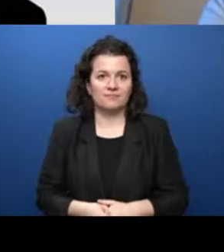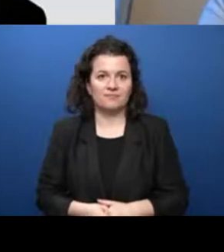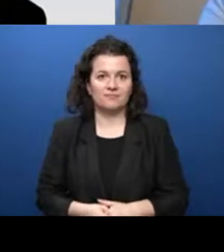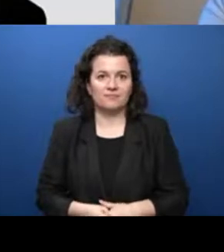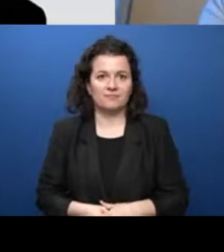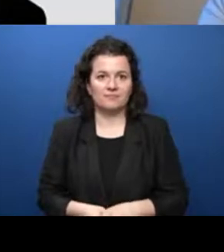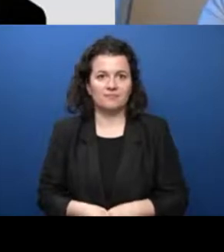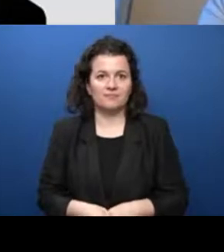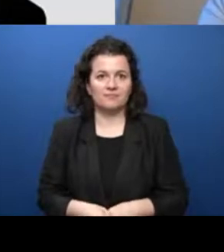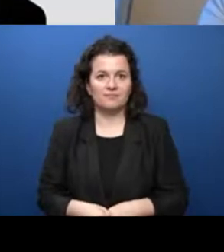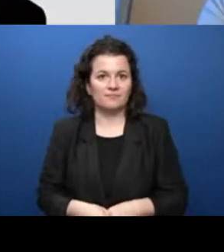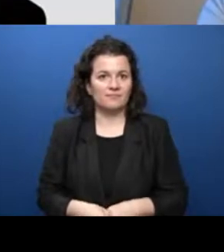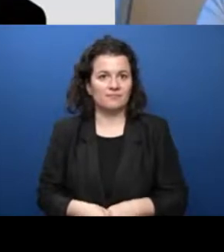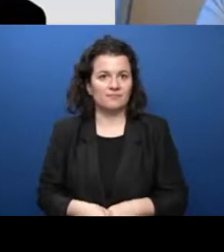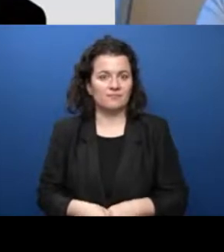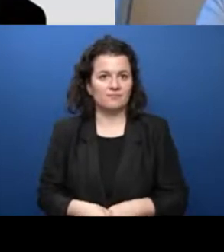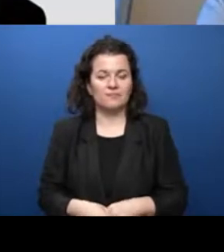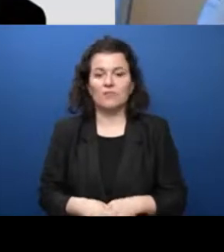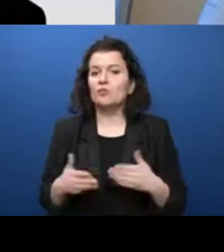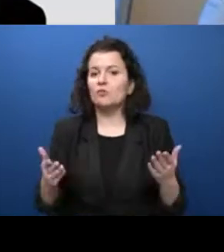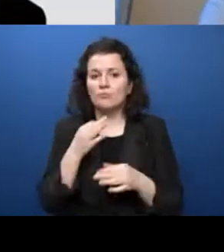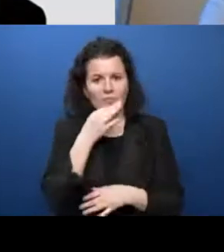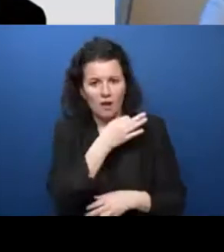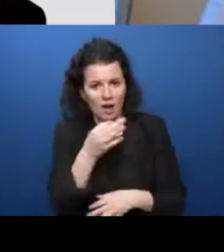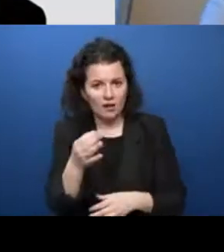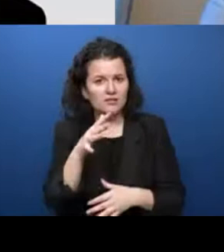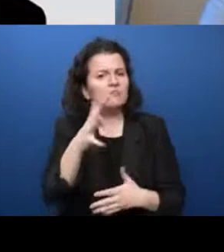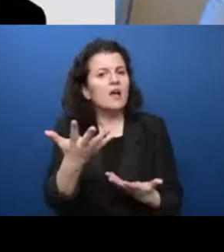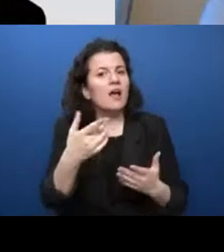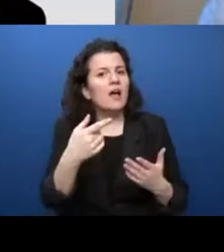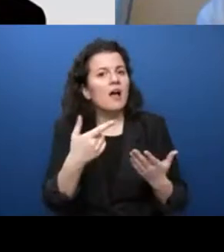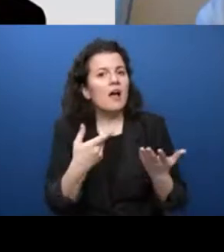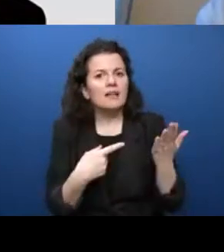Have you ever wondered what type of technology or form of communication you want?